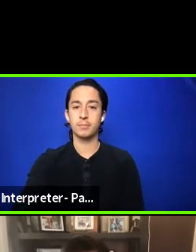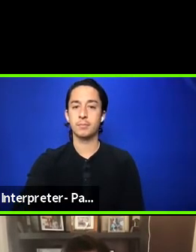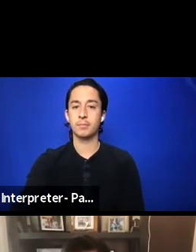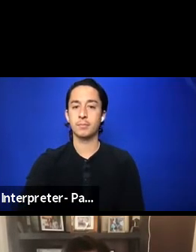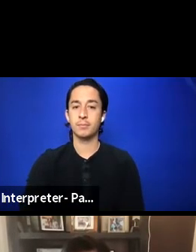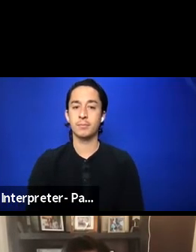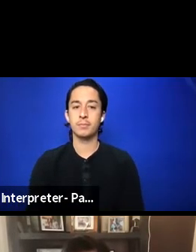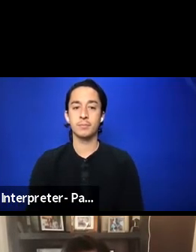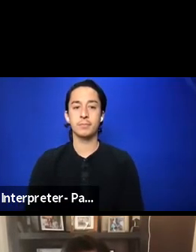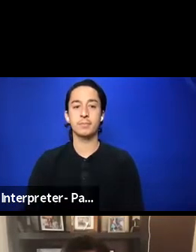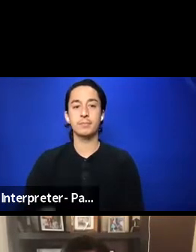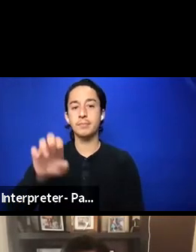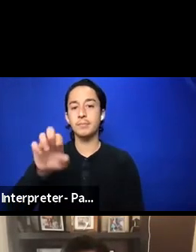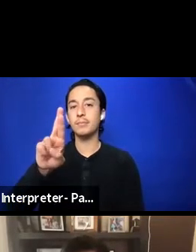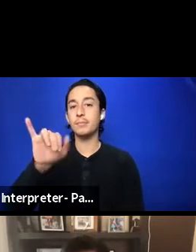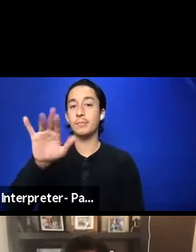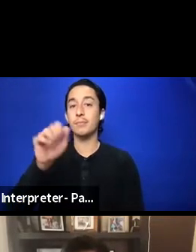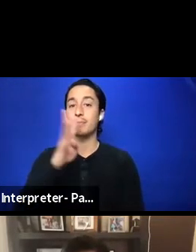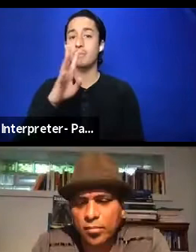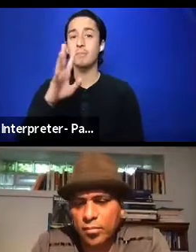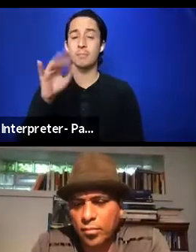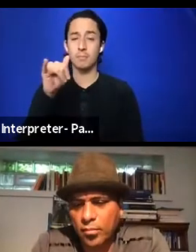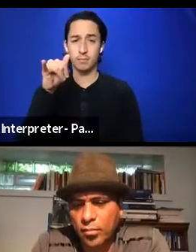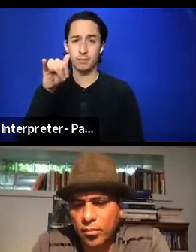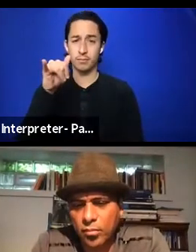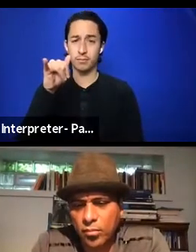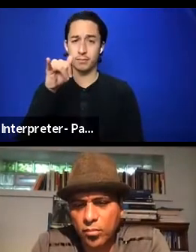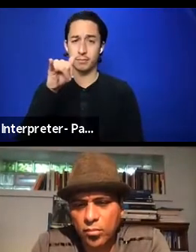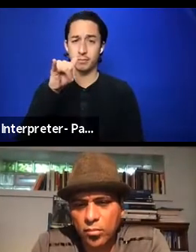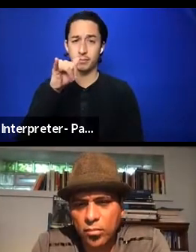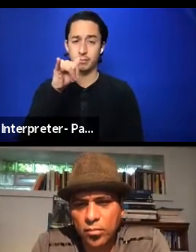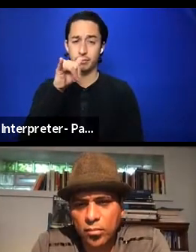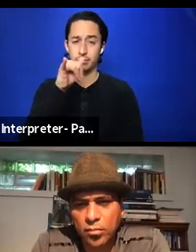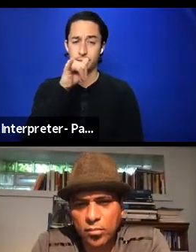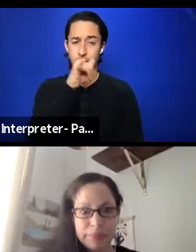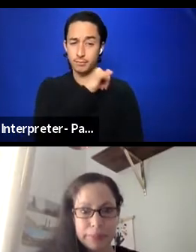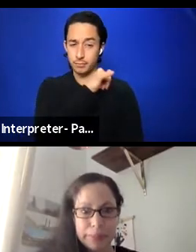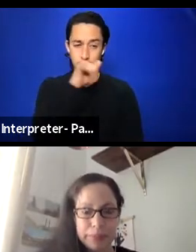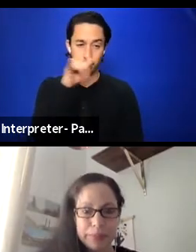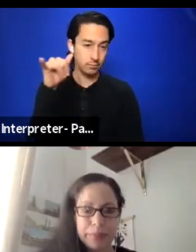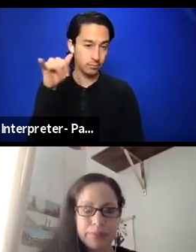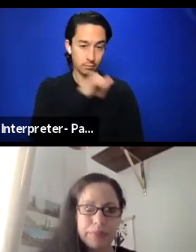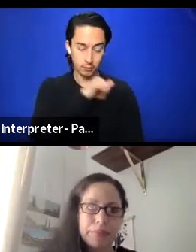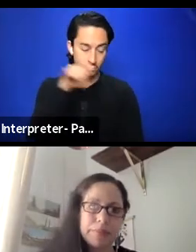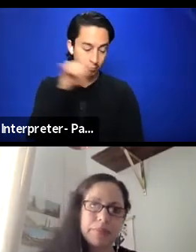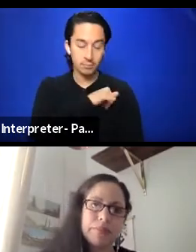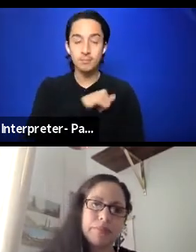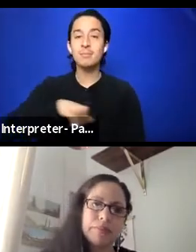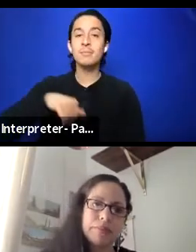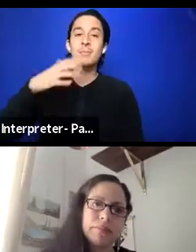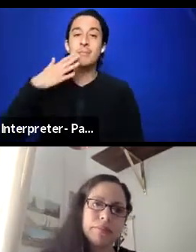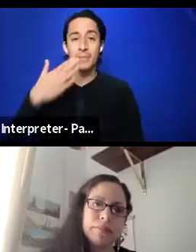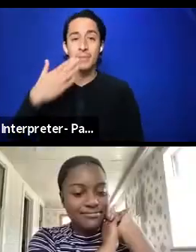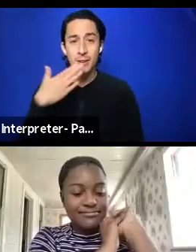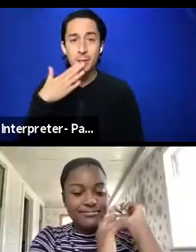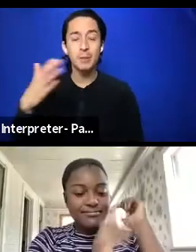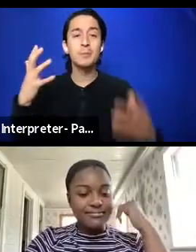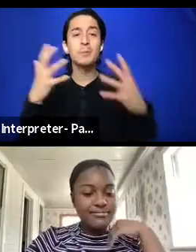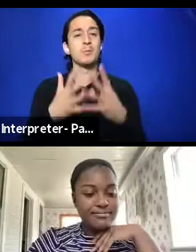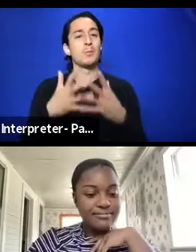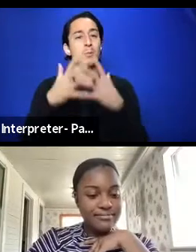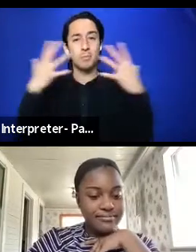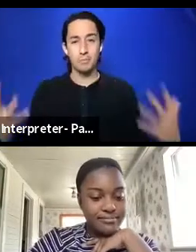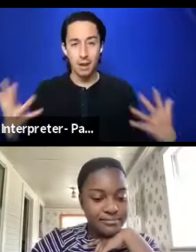Wow. Wow. Thank you so much. I just want to give